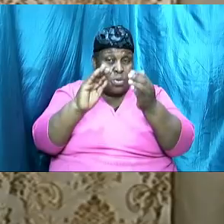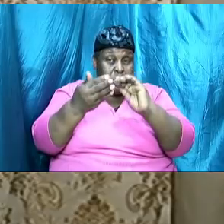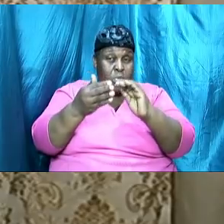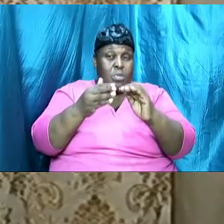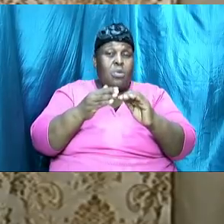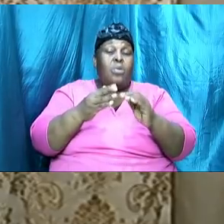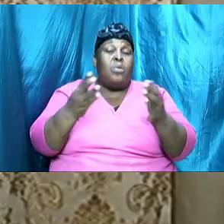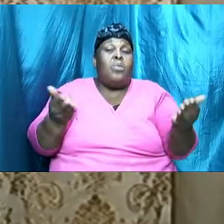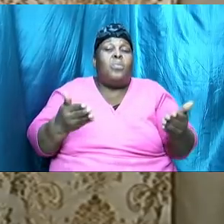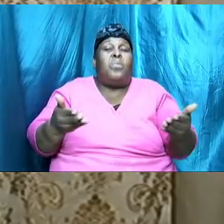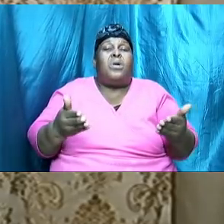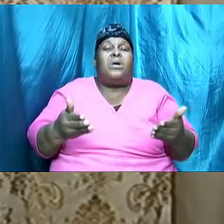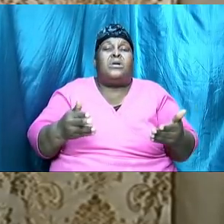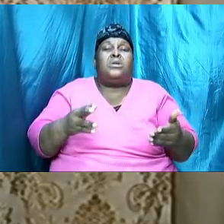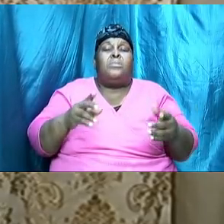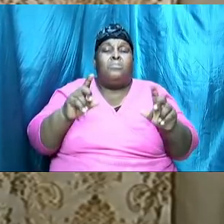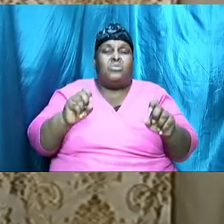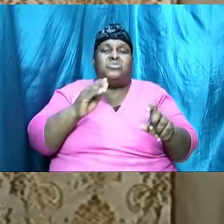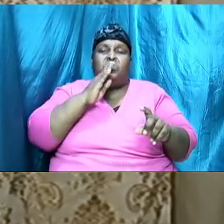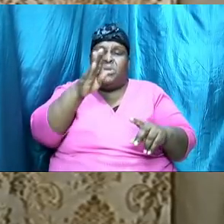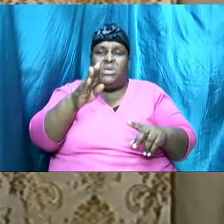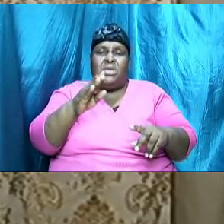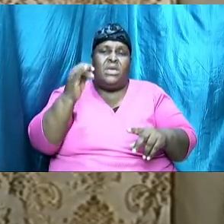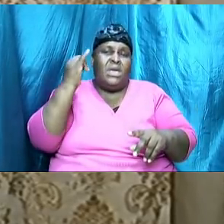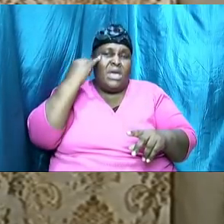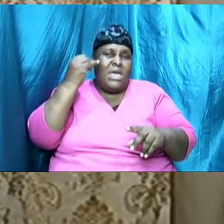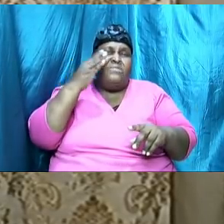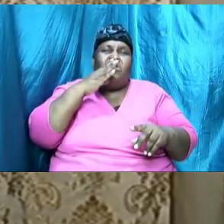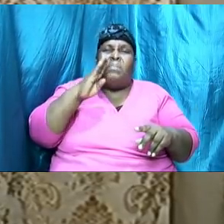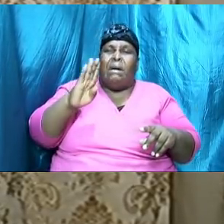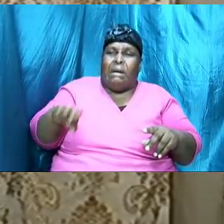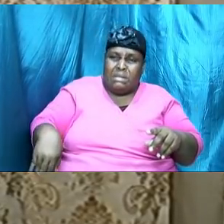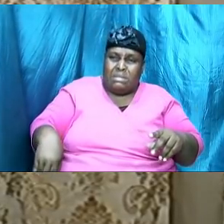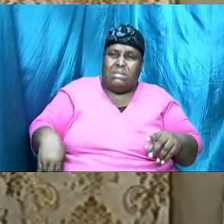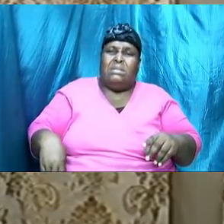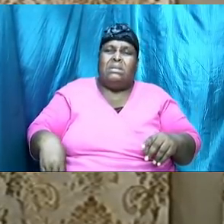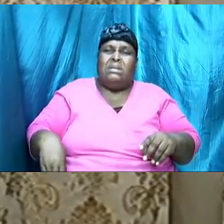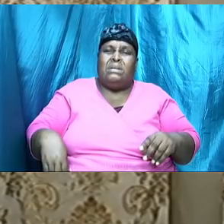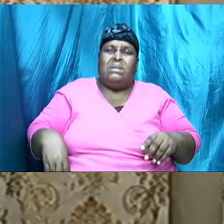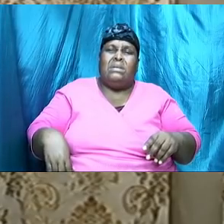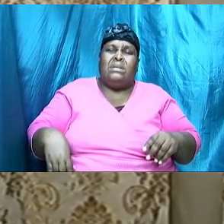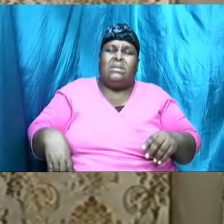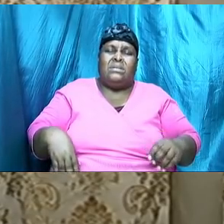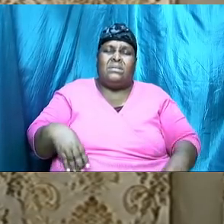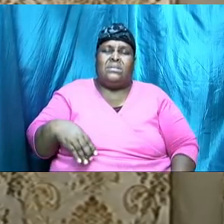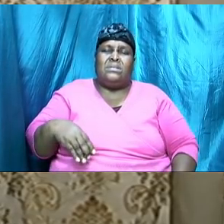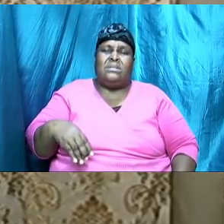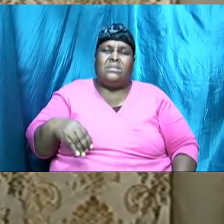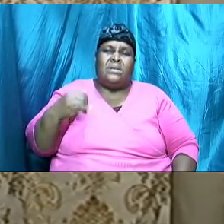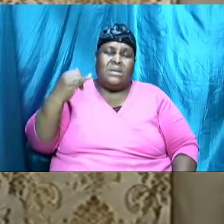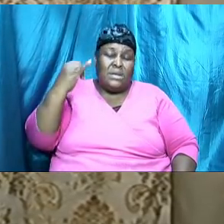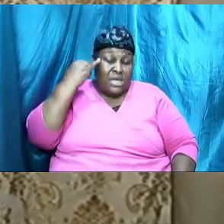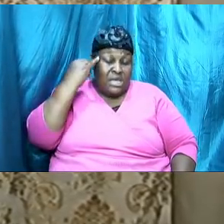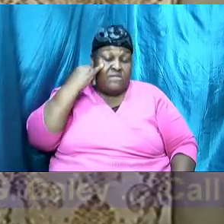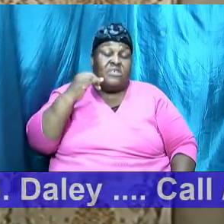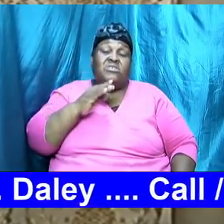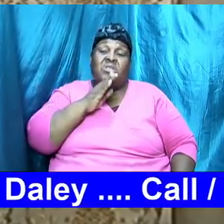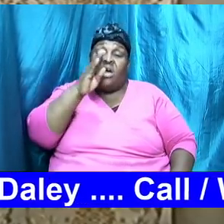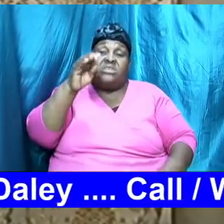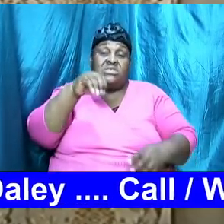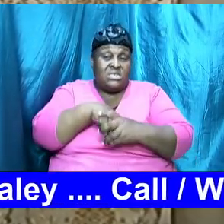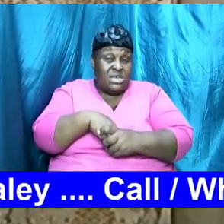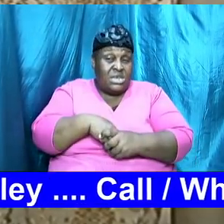they are to be if it is bad can it be fixed yes if it is not aligned with the